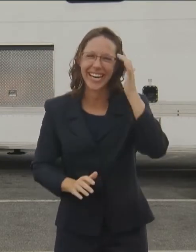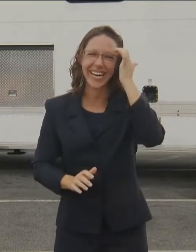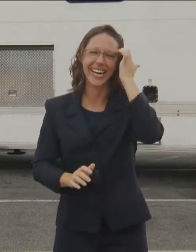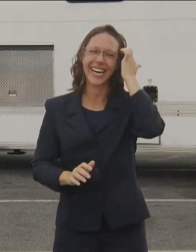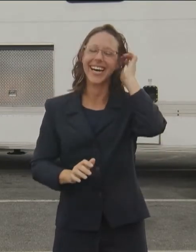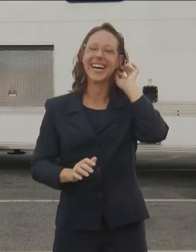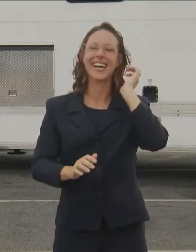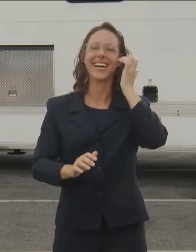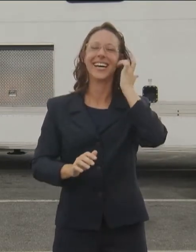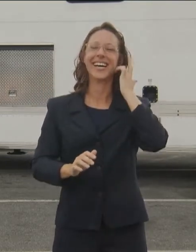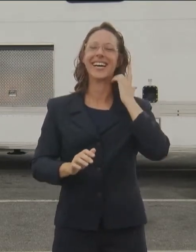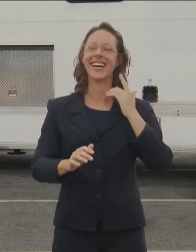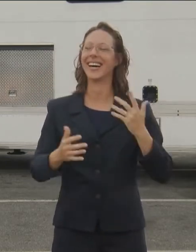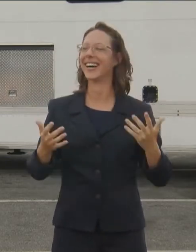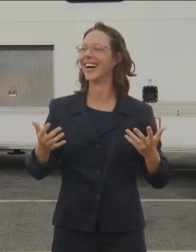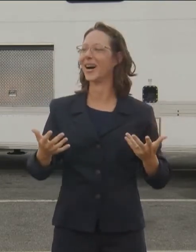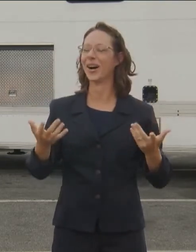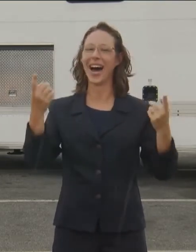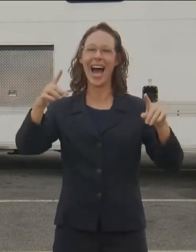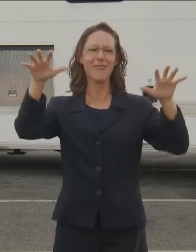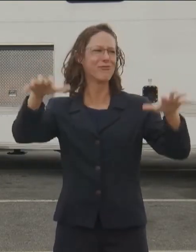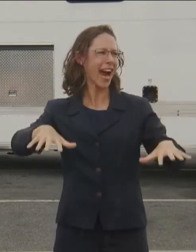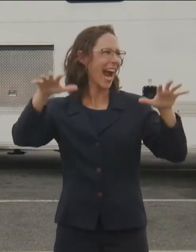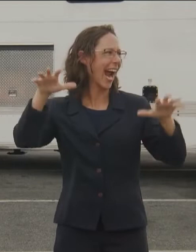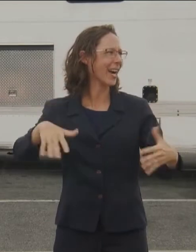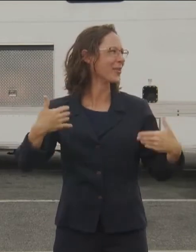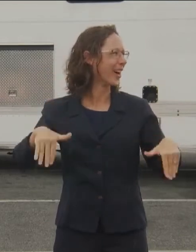the vaccine's... What's going on here?